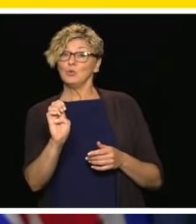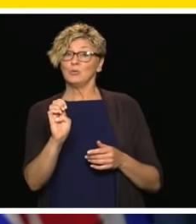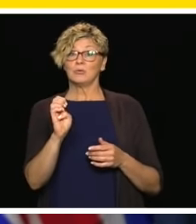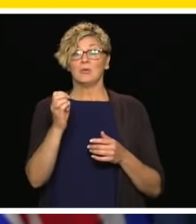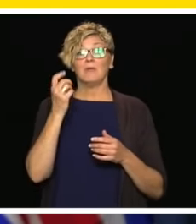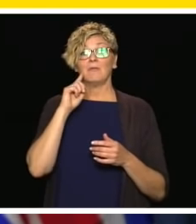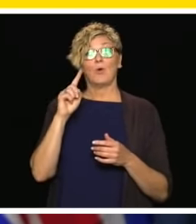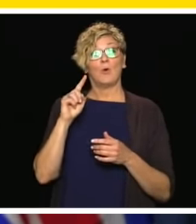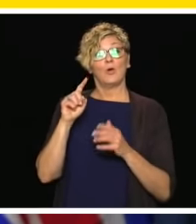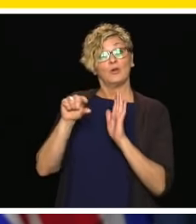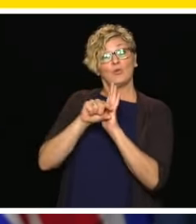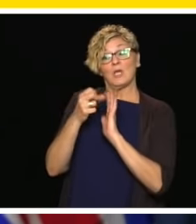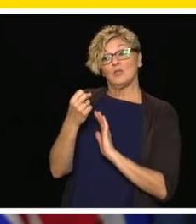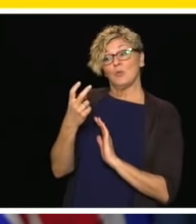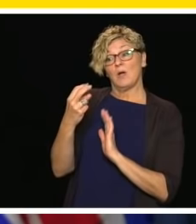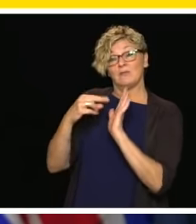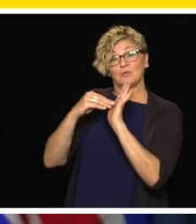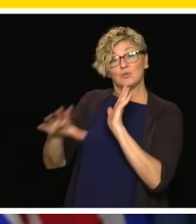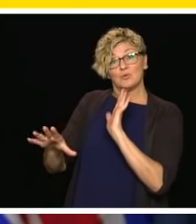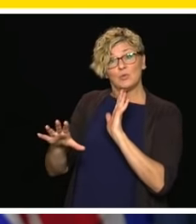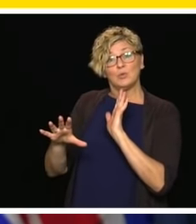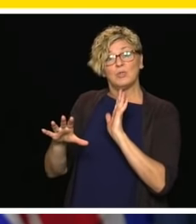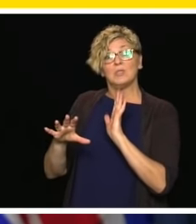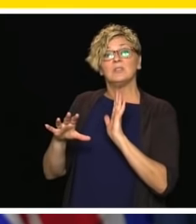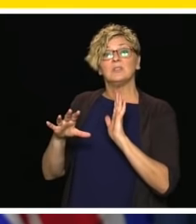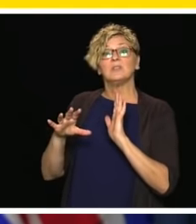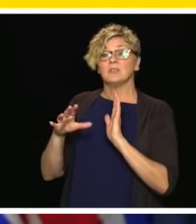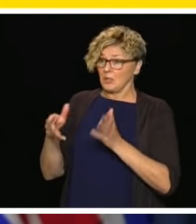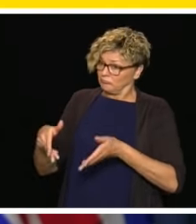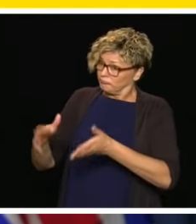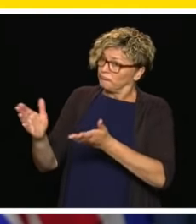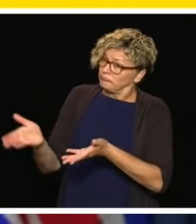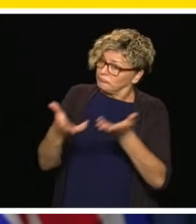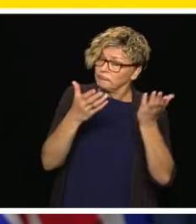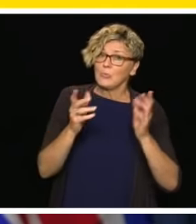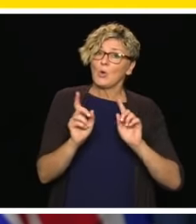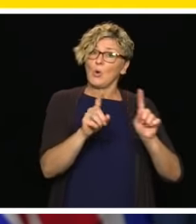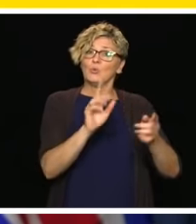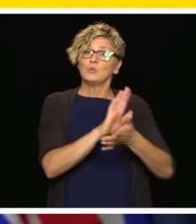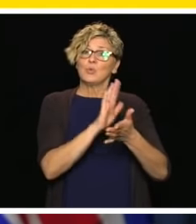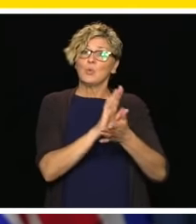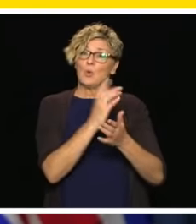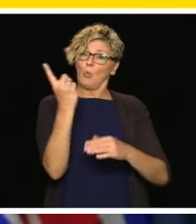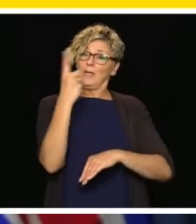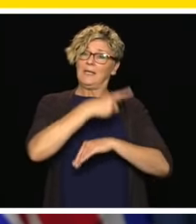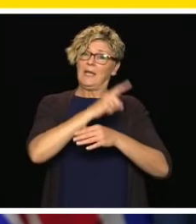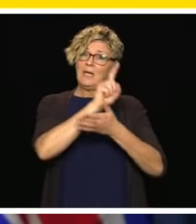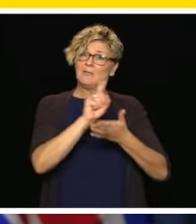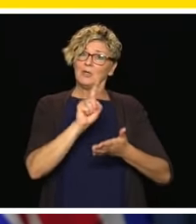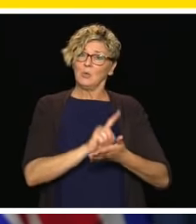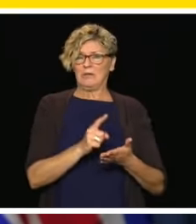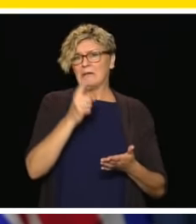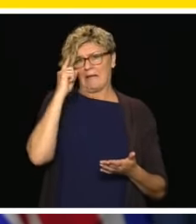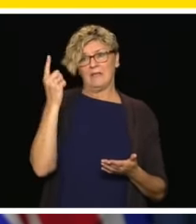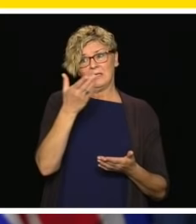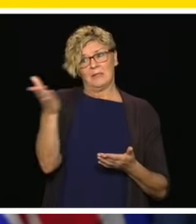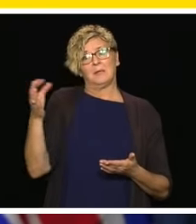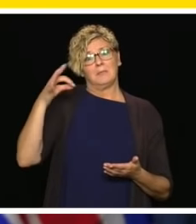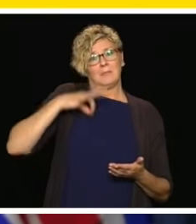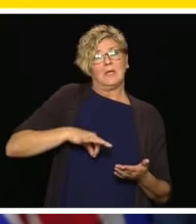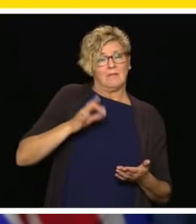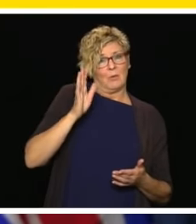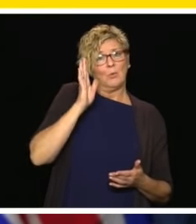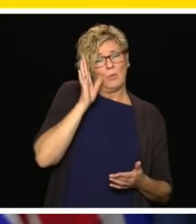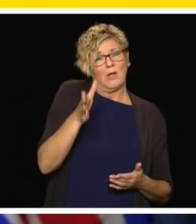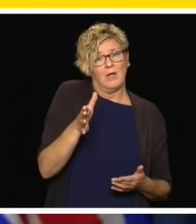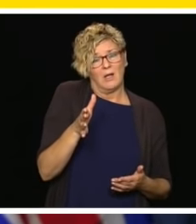return to class, to be able to have some face-to-face time in very reduced numbers of course, only 20% of the